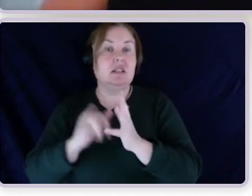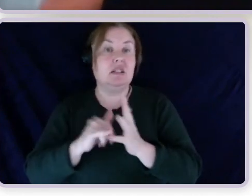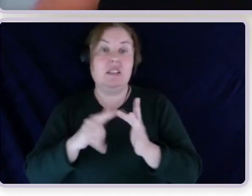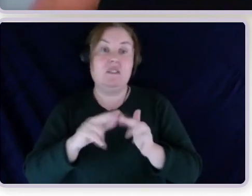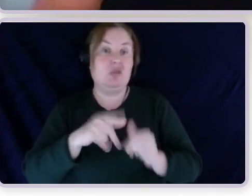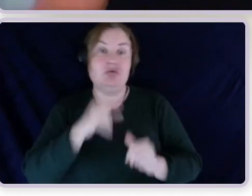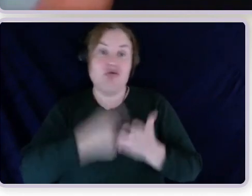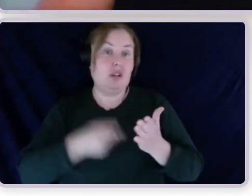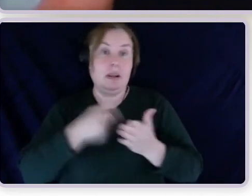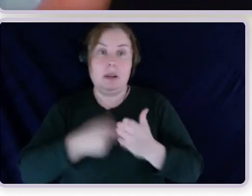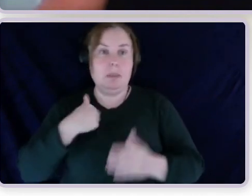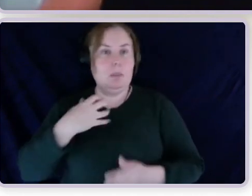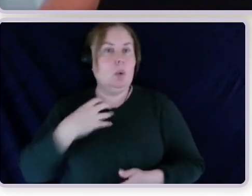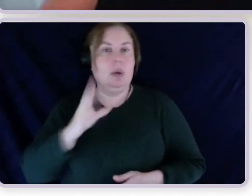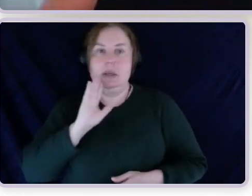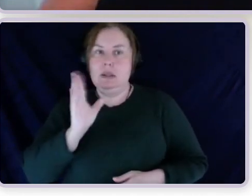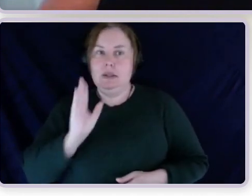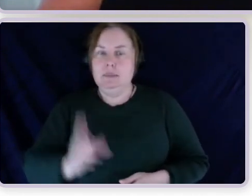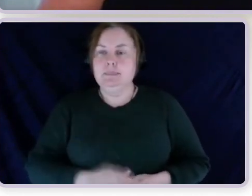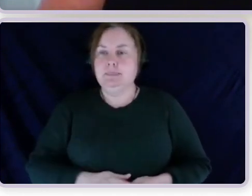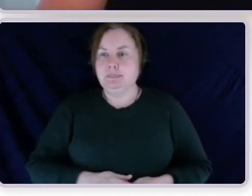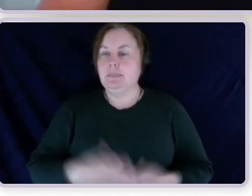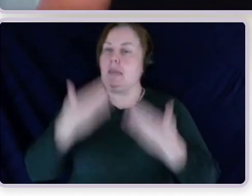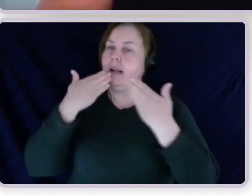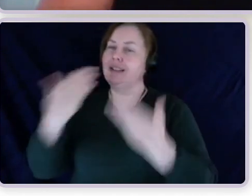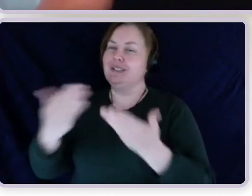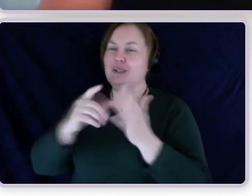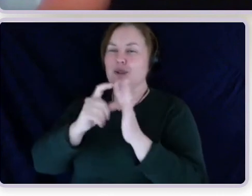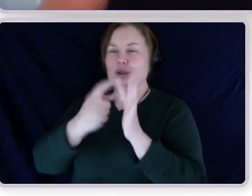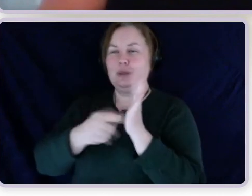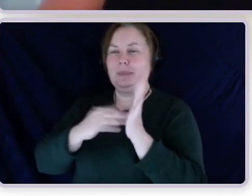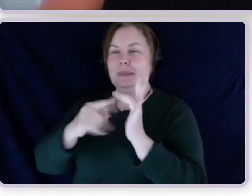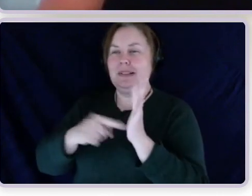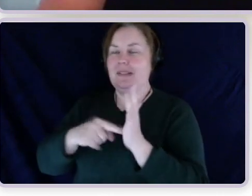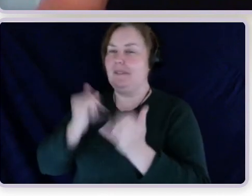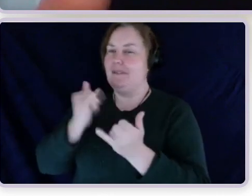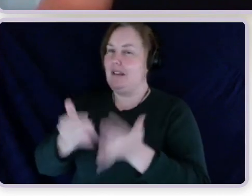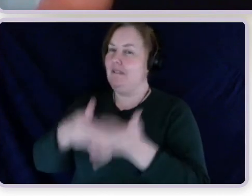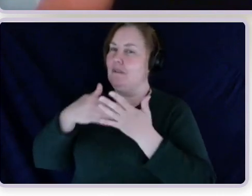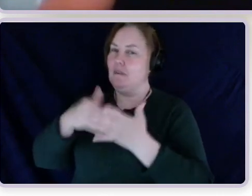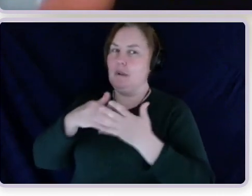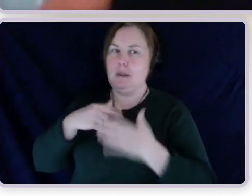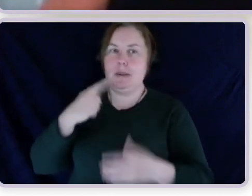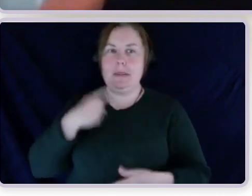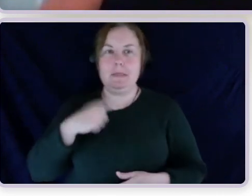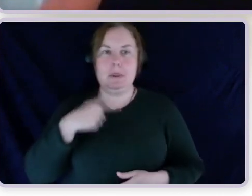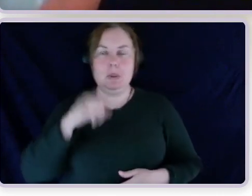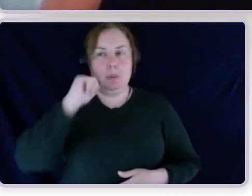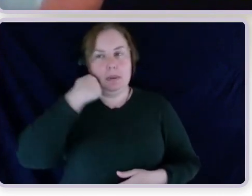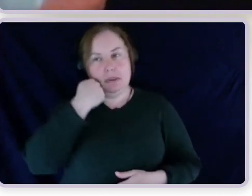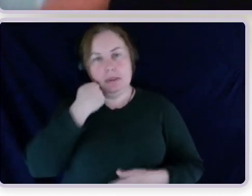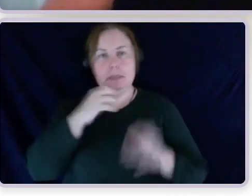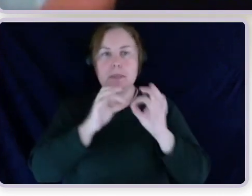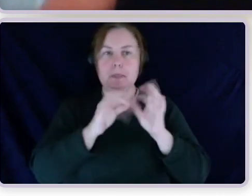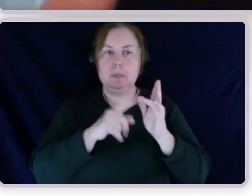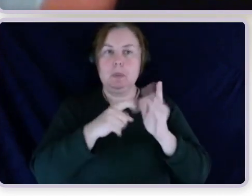Well, thank you very much, Dermot. That was really useful and no doubt advocates will be bookmarking this site as we speak. I think before we